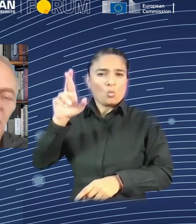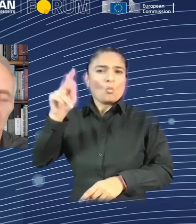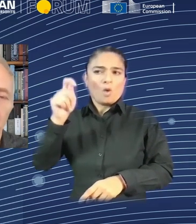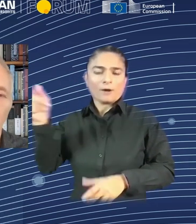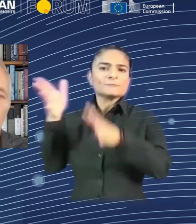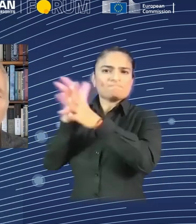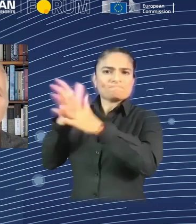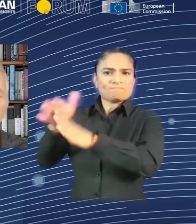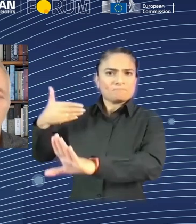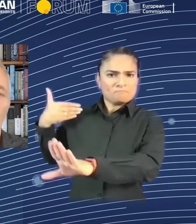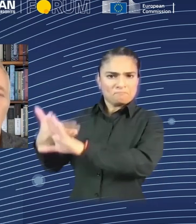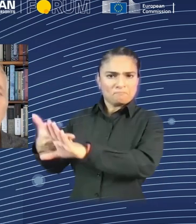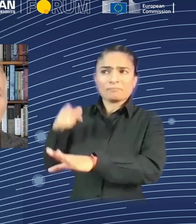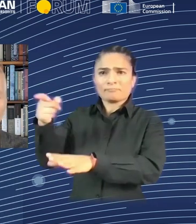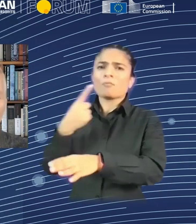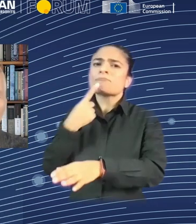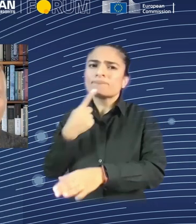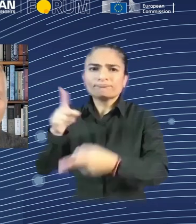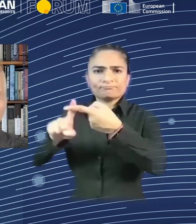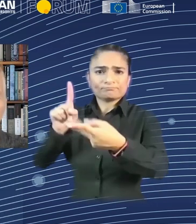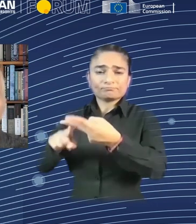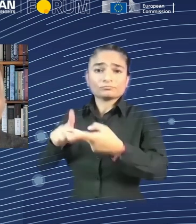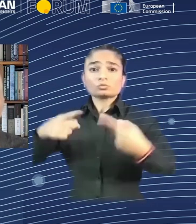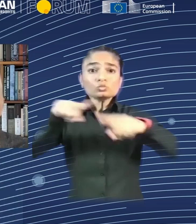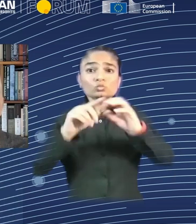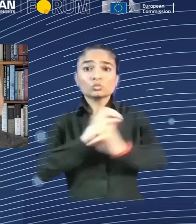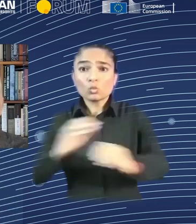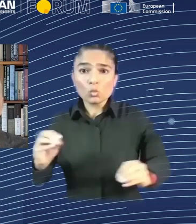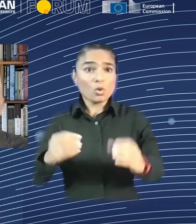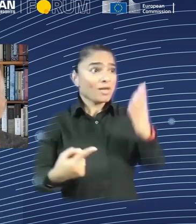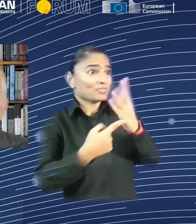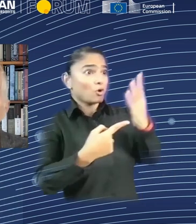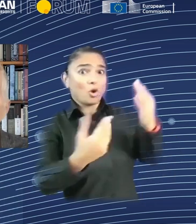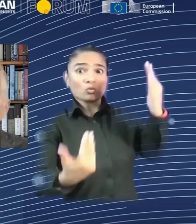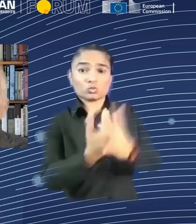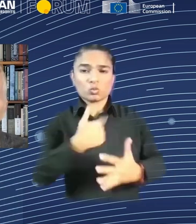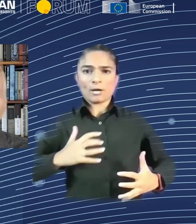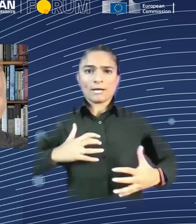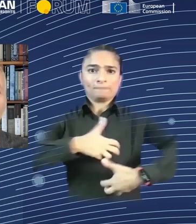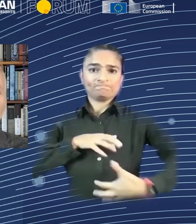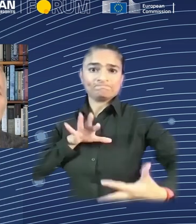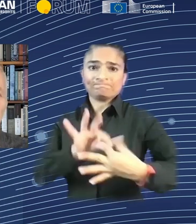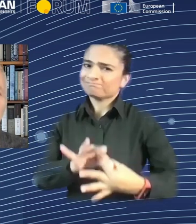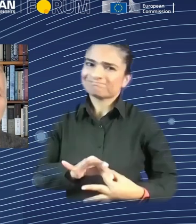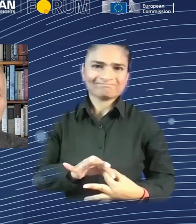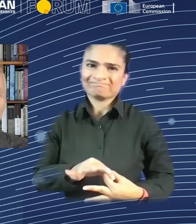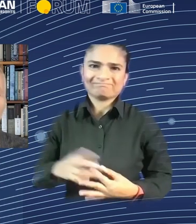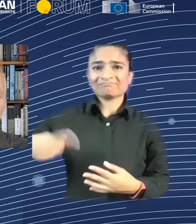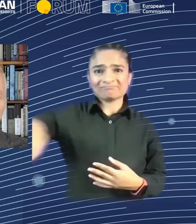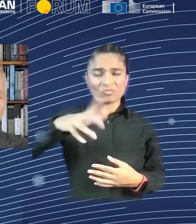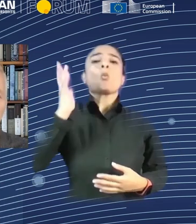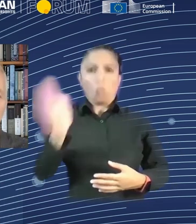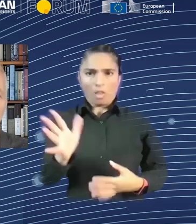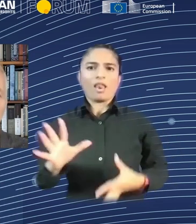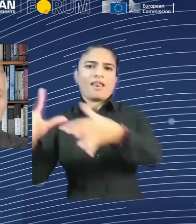will. And therefore, the market is going to drive us to the lowest costs. But there are limits that we place on